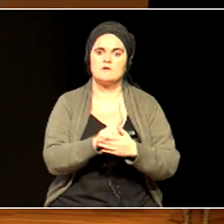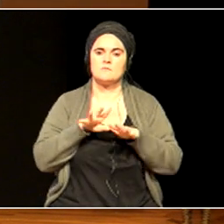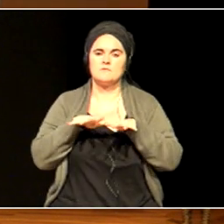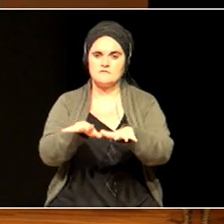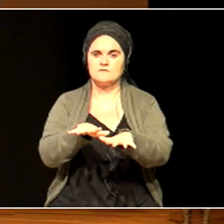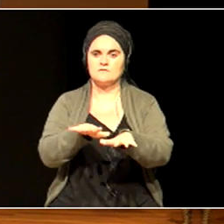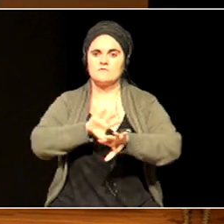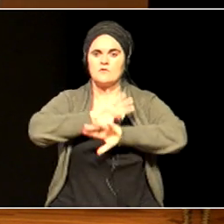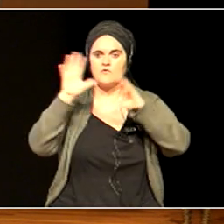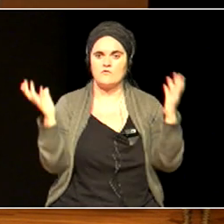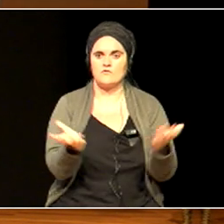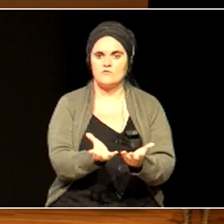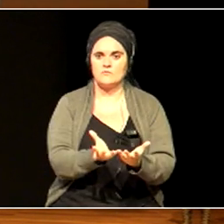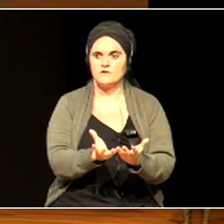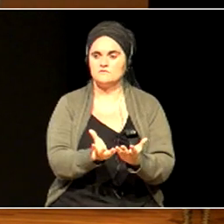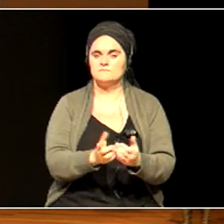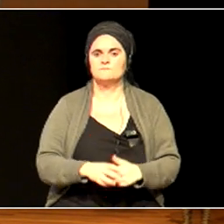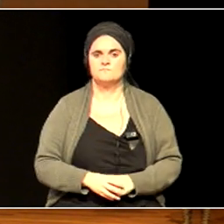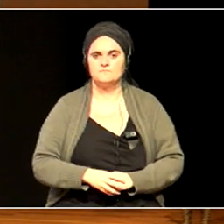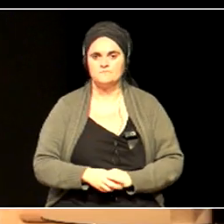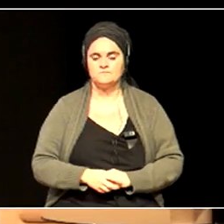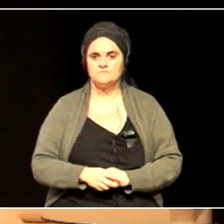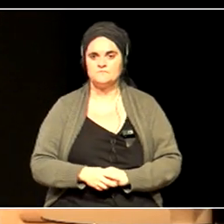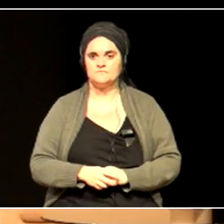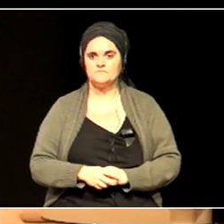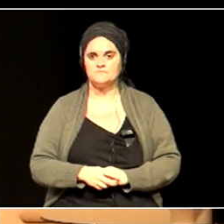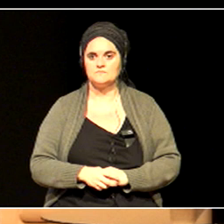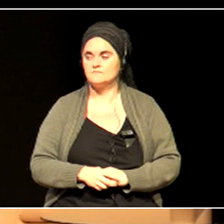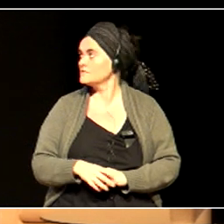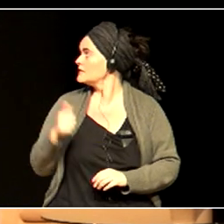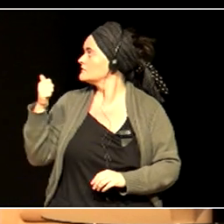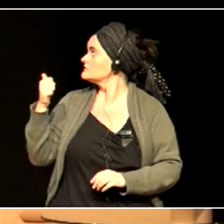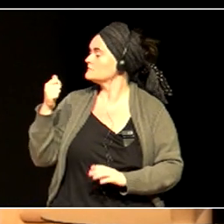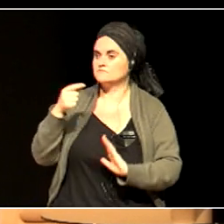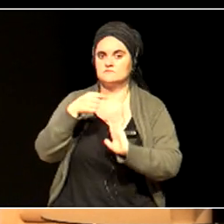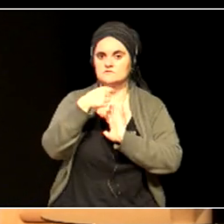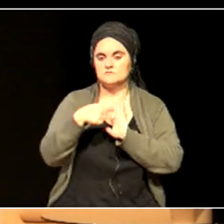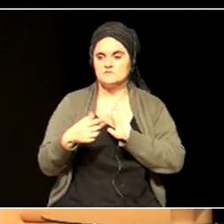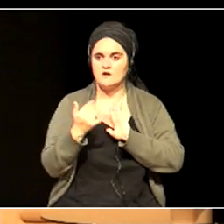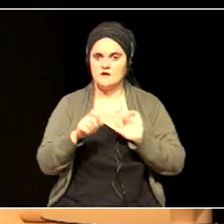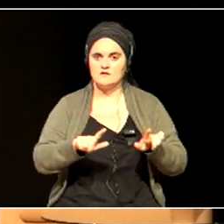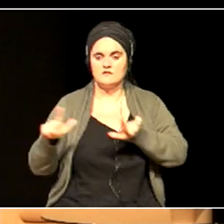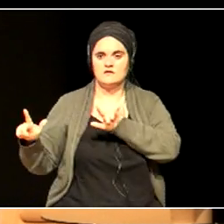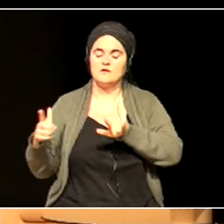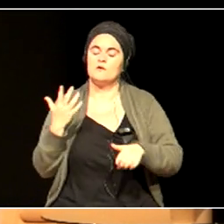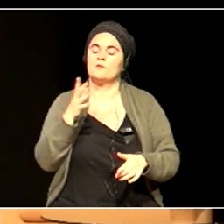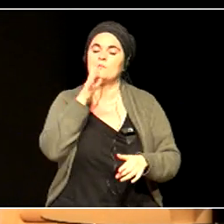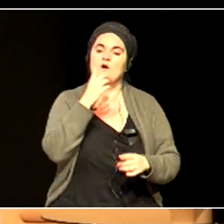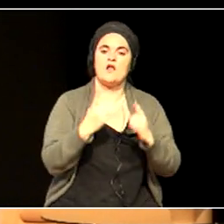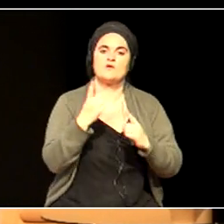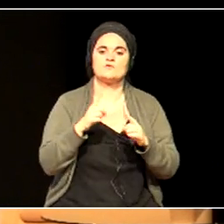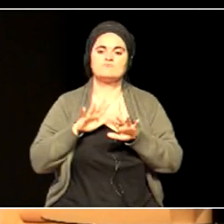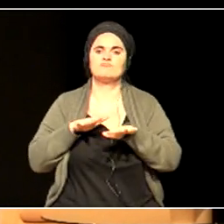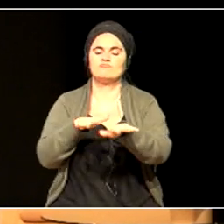that arose because some people don't like the striking, which they think, so this is a teacher saying,